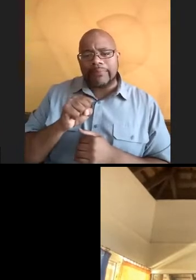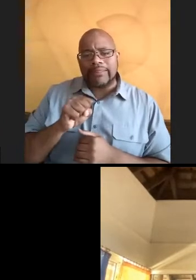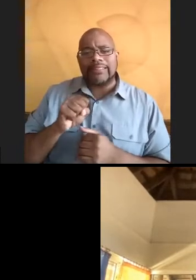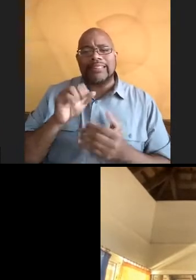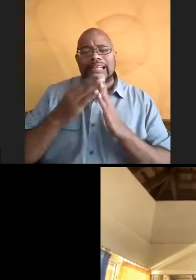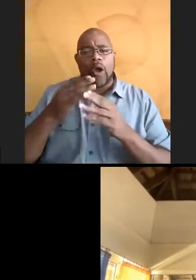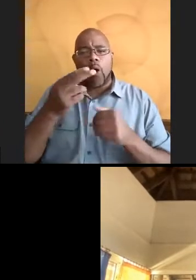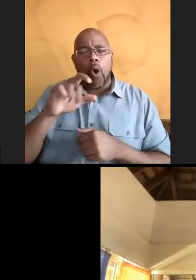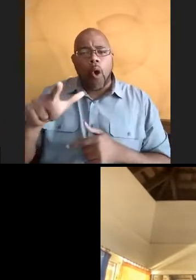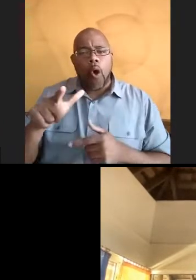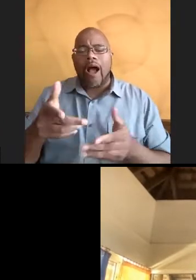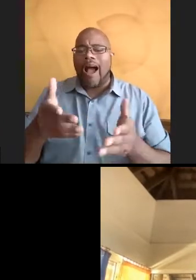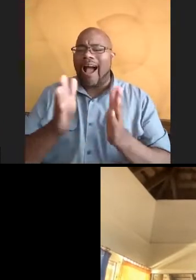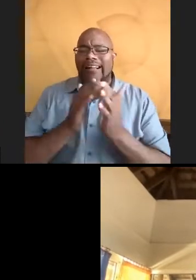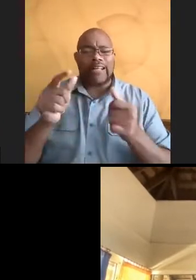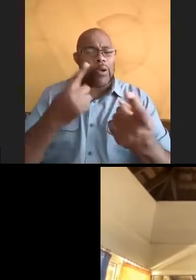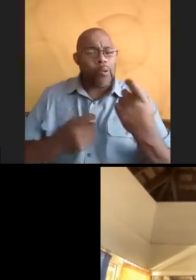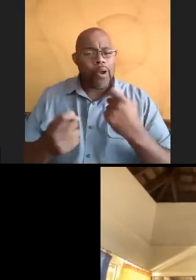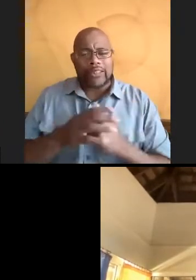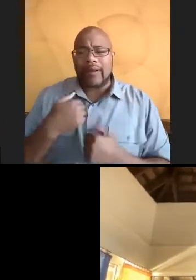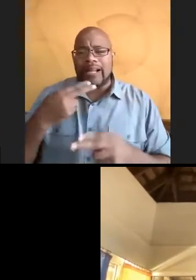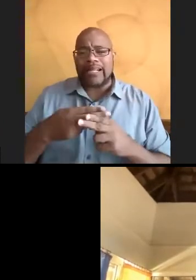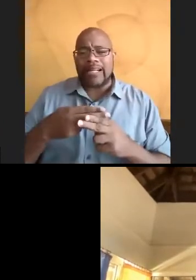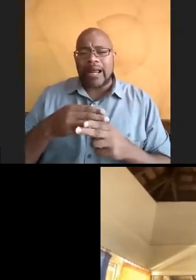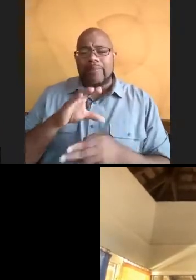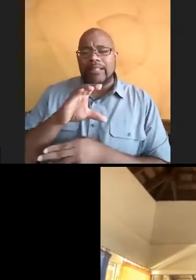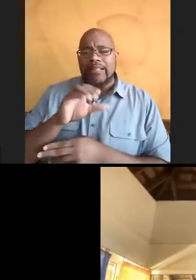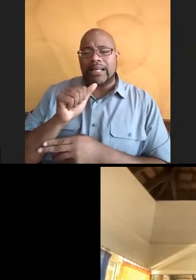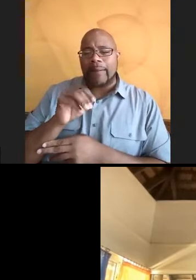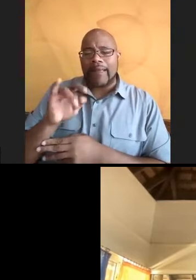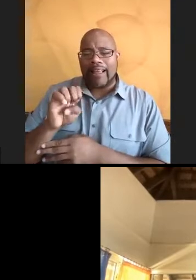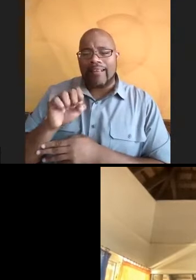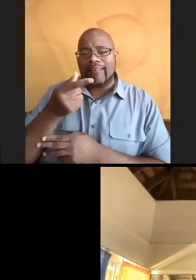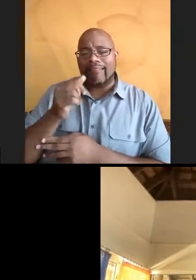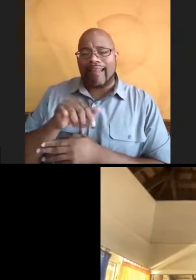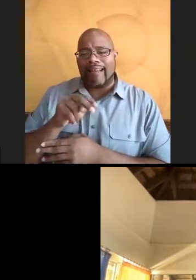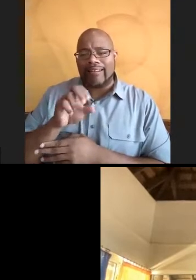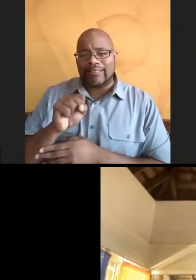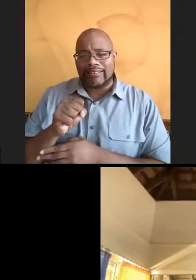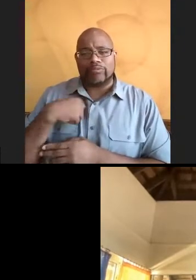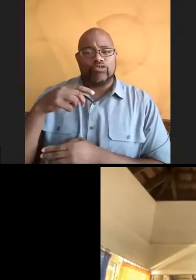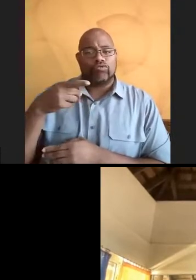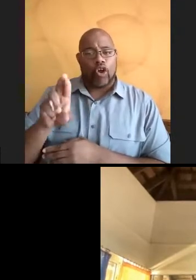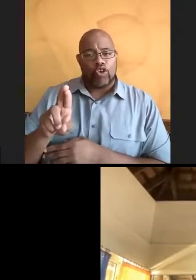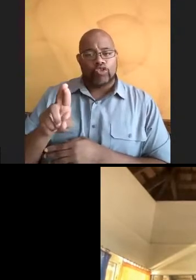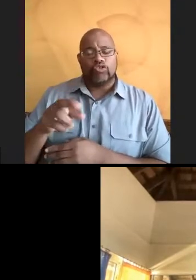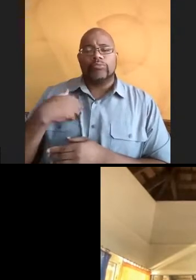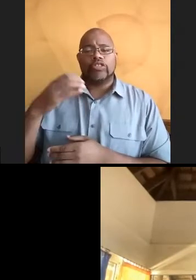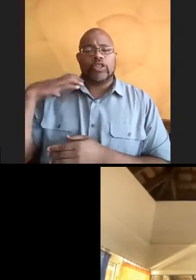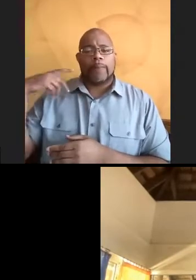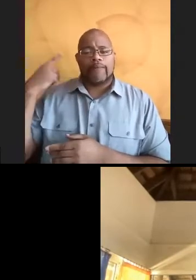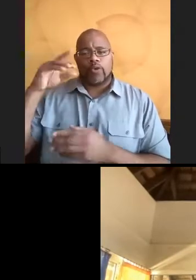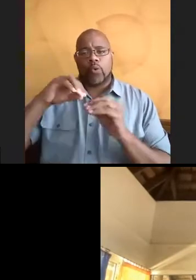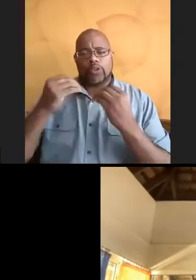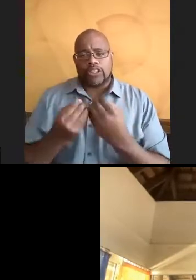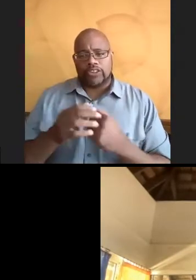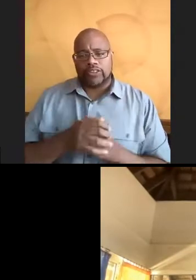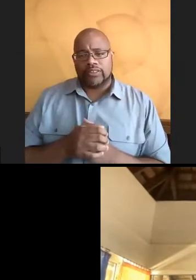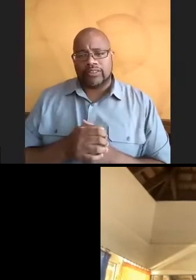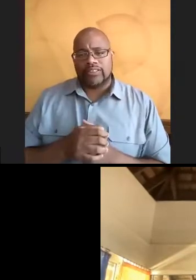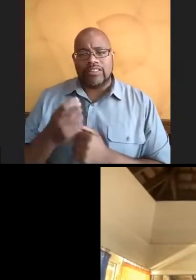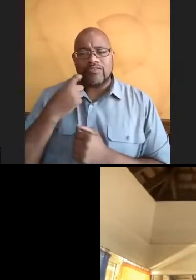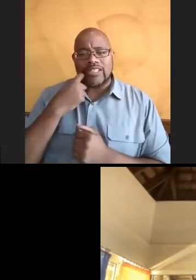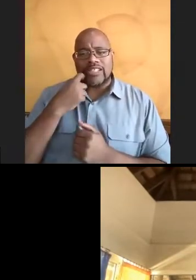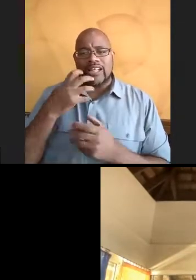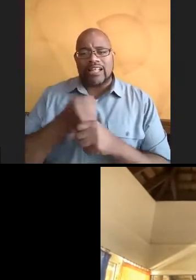You can ask us any questions. My name is Dr. Camille Gayness. I am the chair of the board for the organization. We recently just